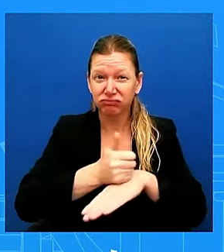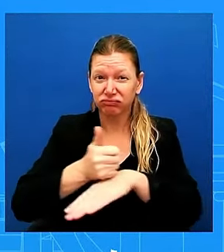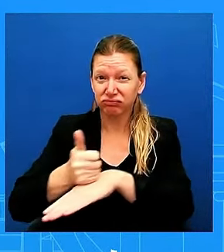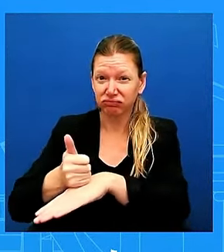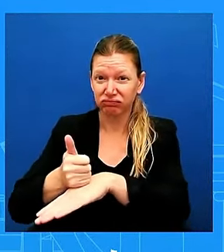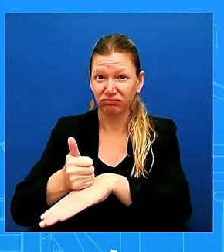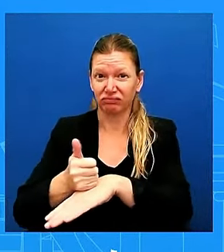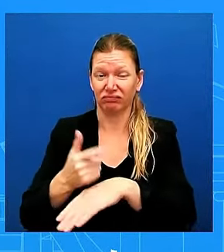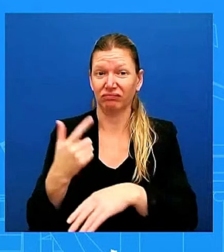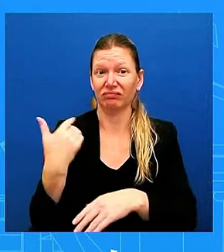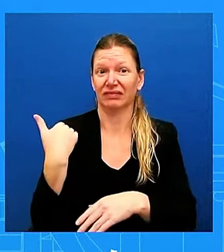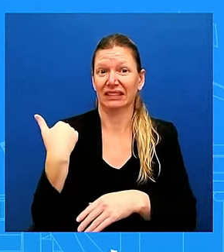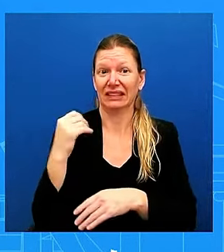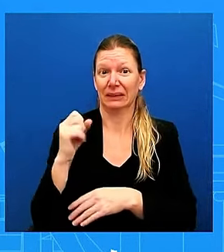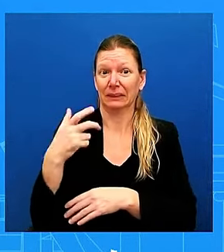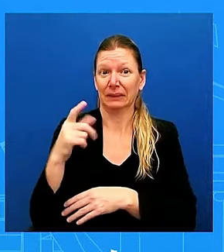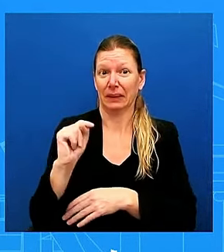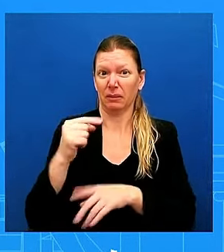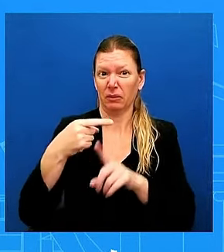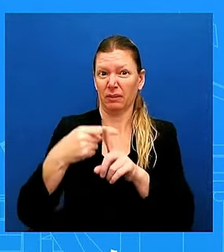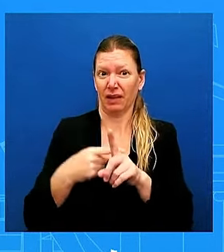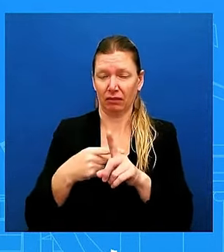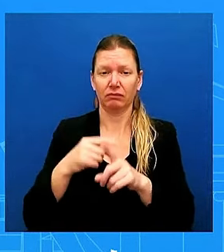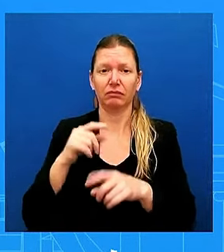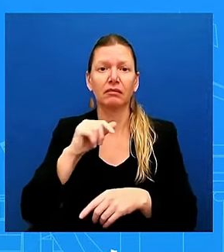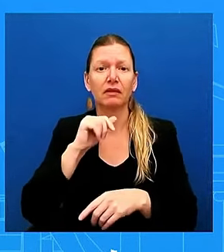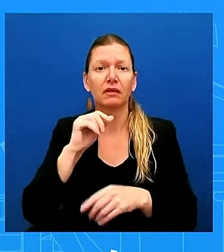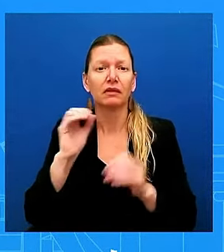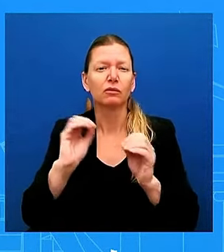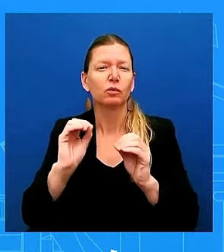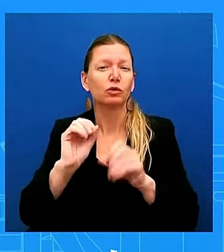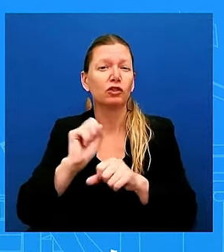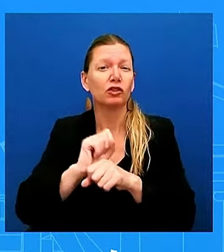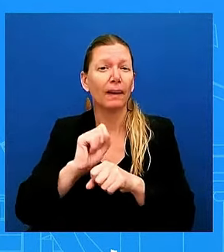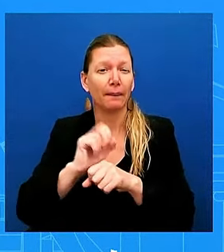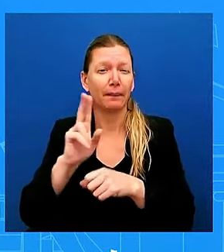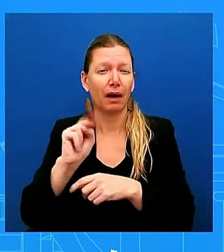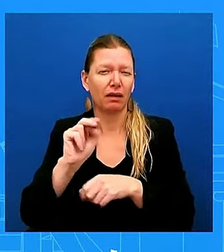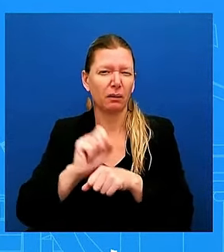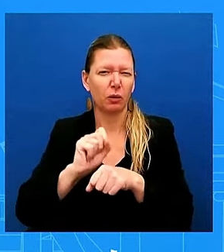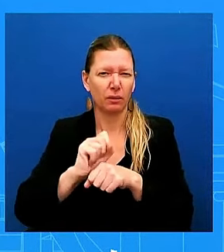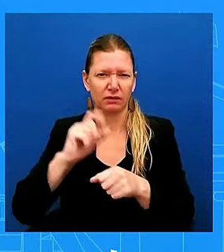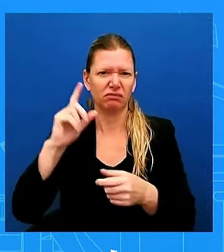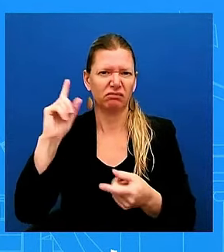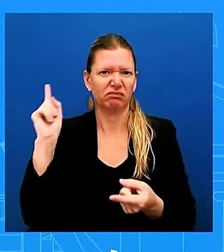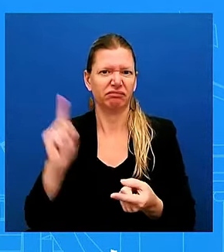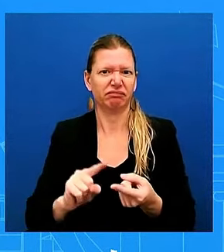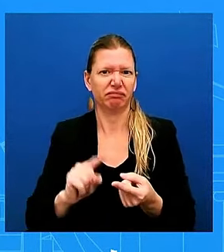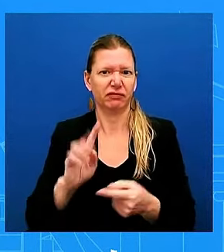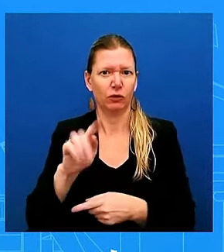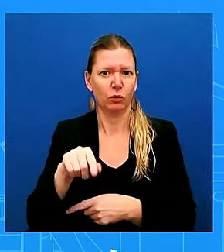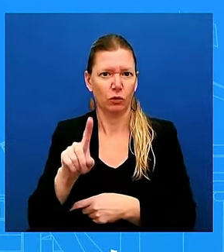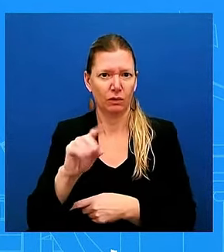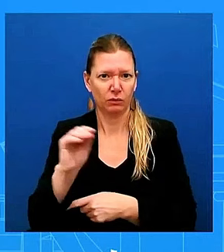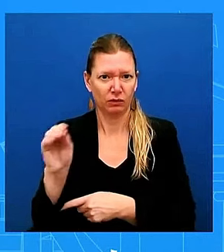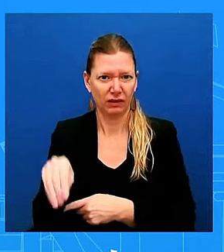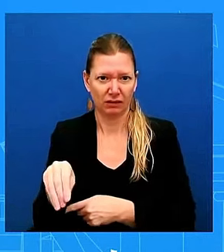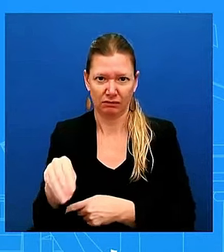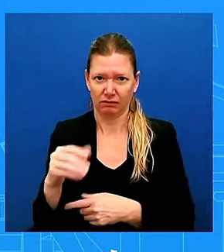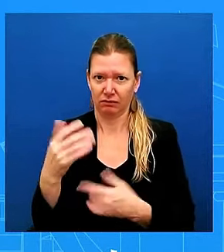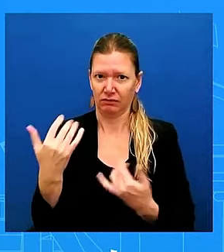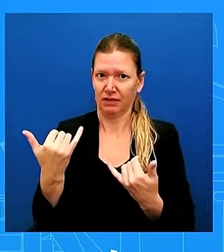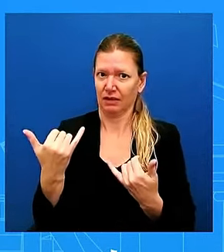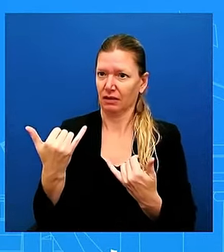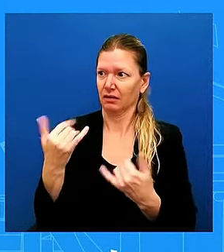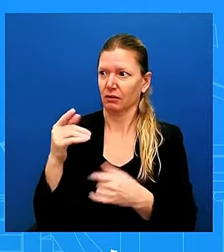down to 4.1 percent at a time when inflation is back down to pre-pandemic levels. The